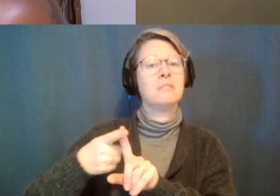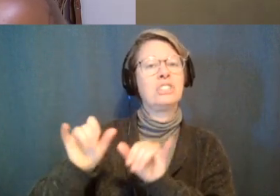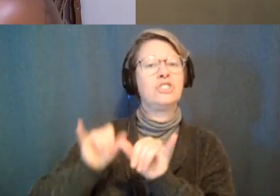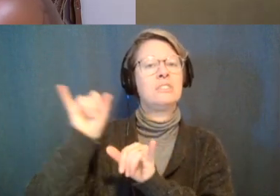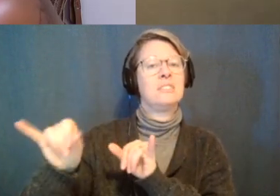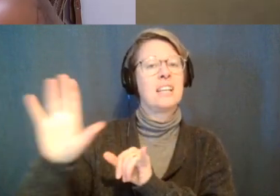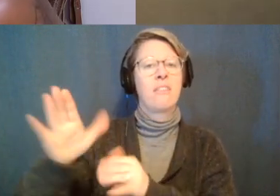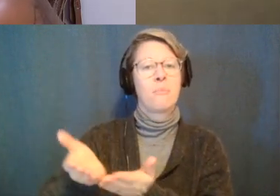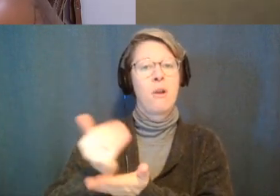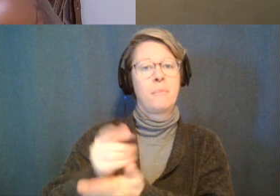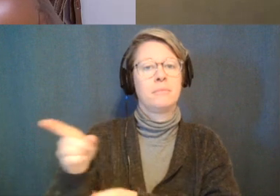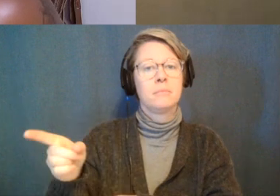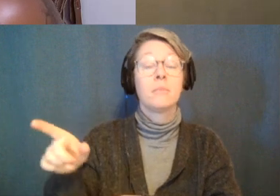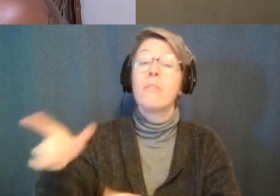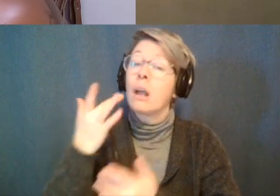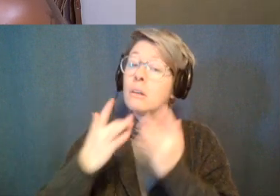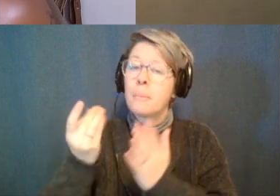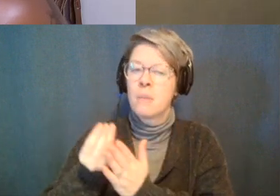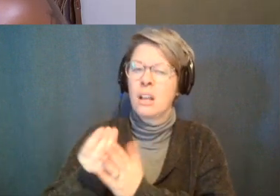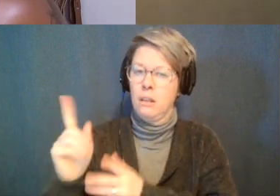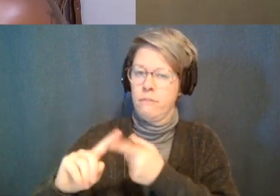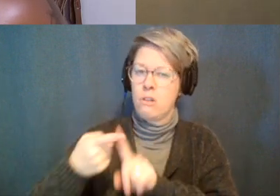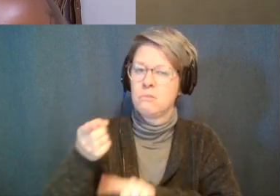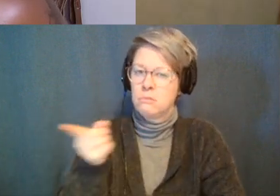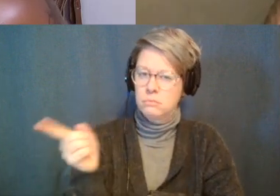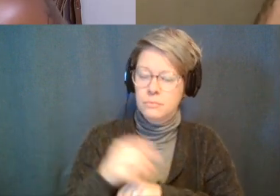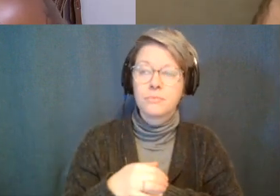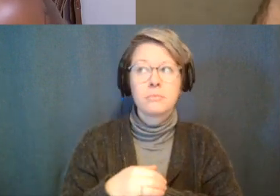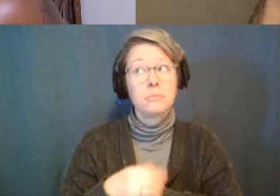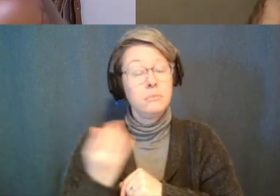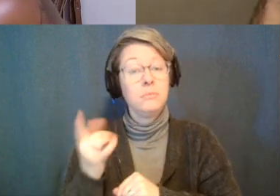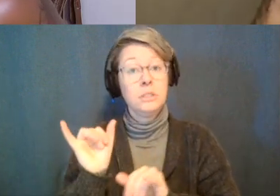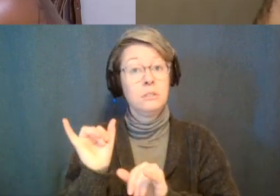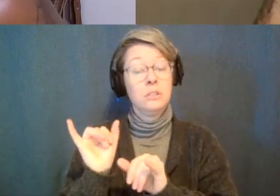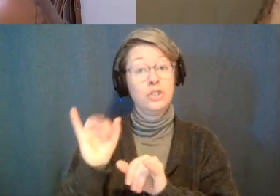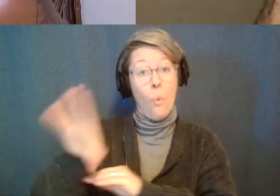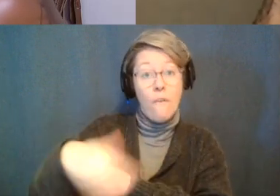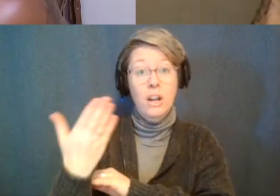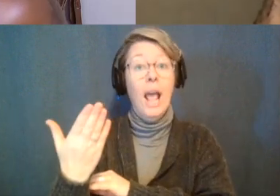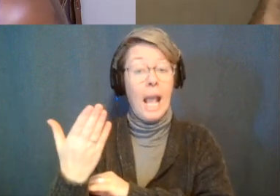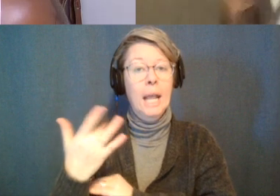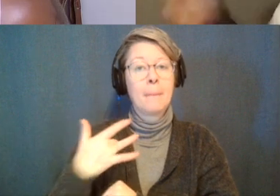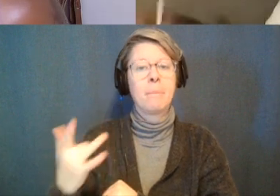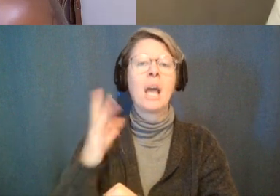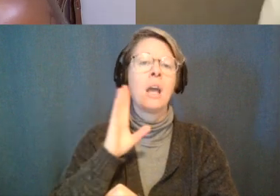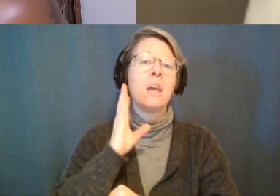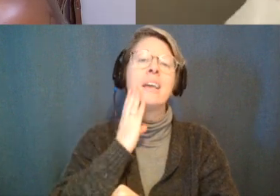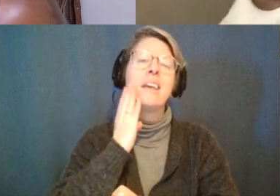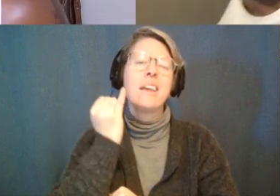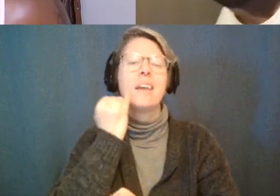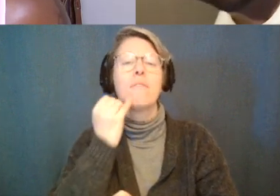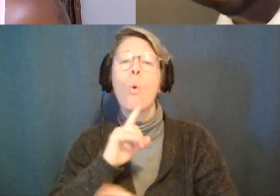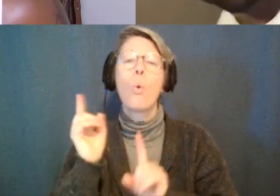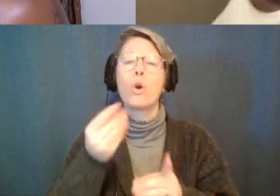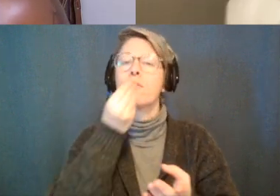her friends are kind of tight with money um and because she's staying the night when they order like uber eats or something like that like they